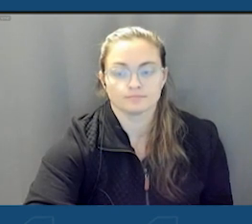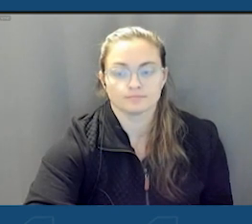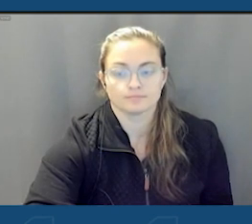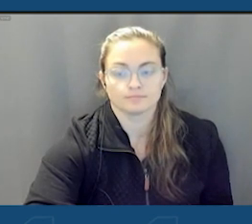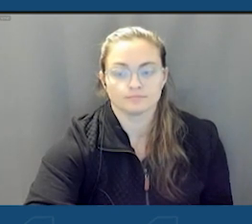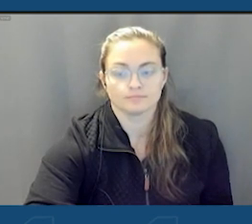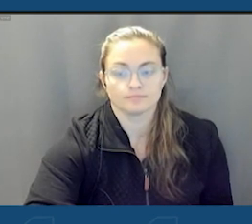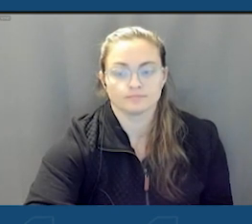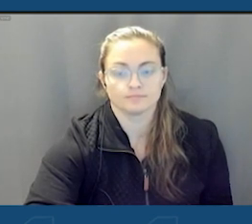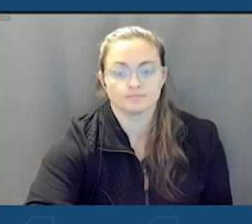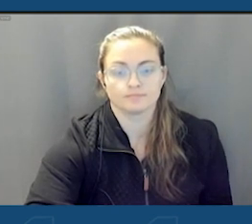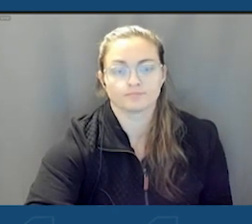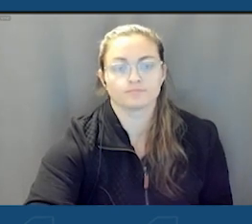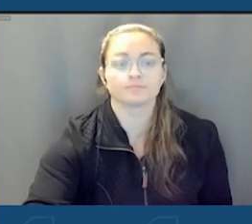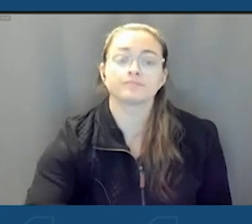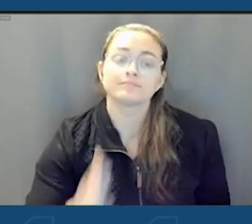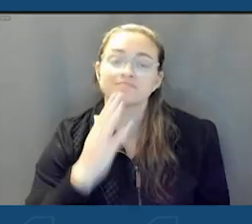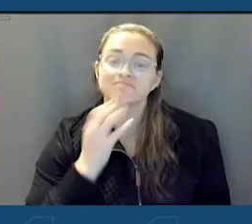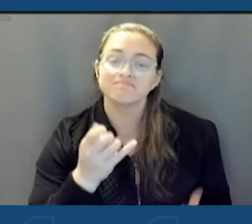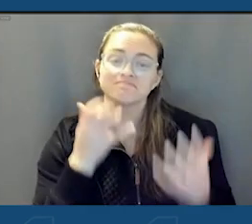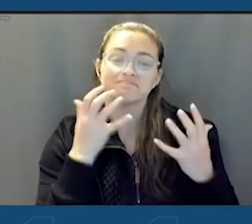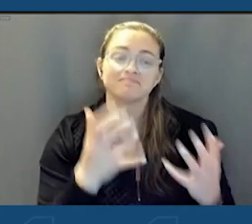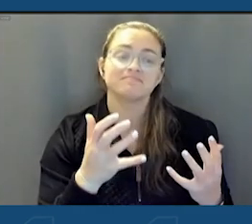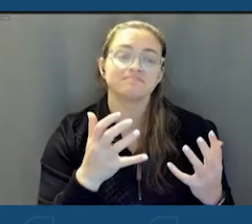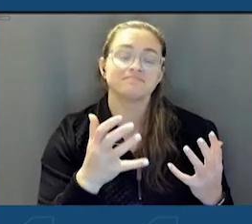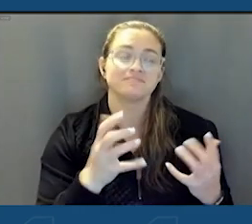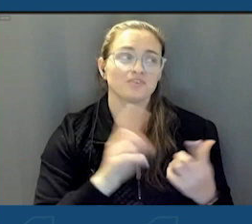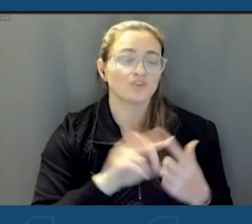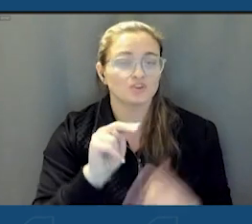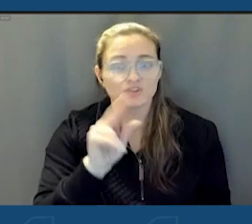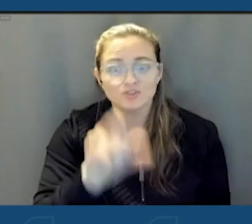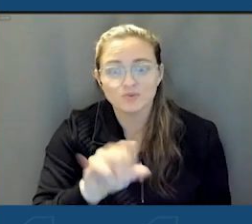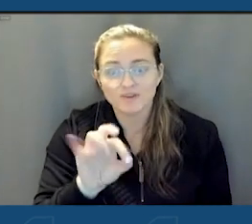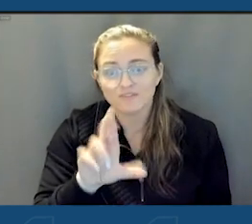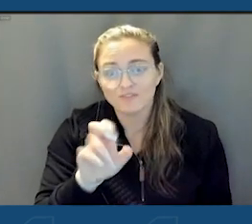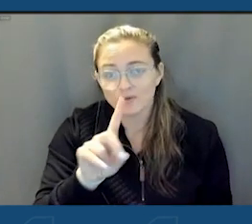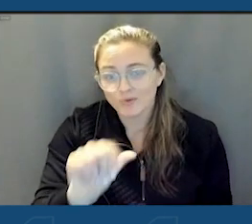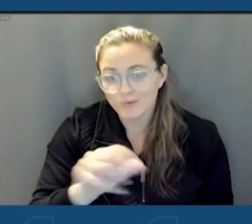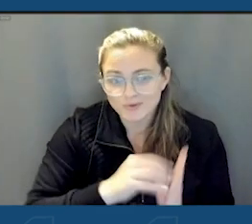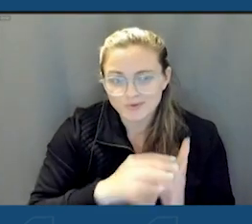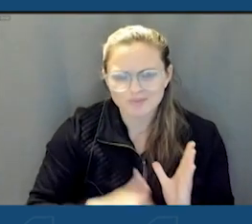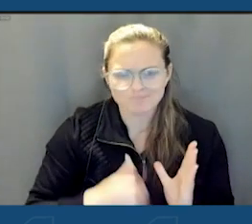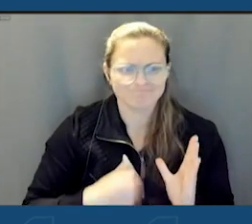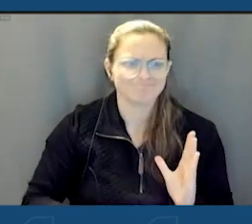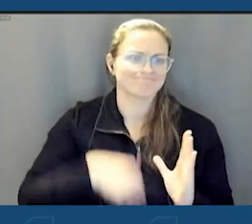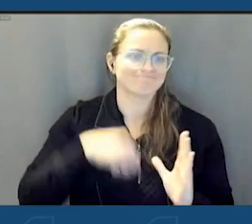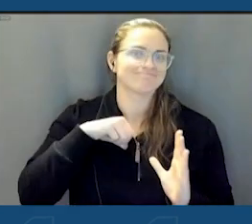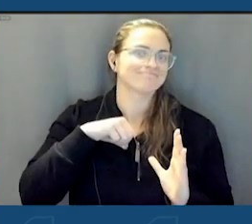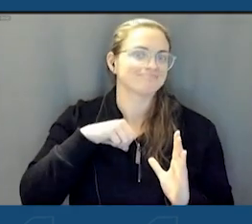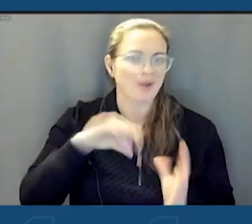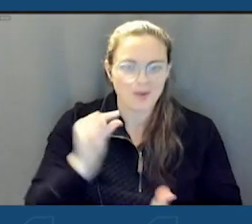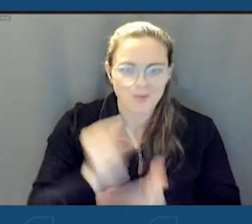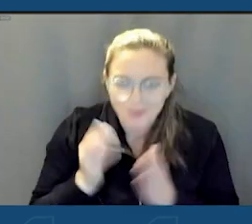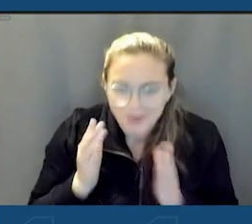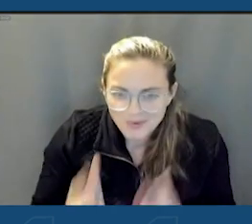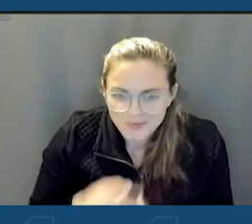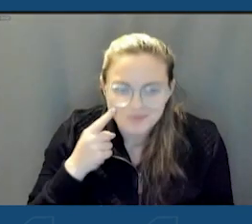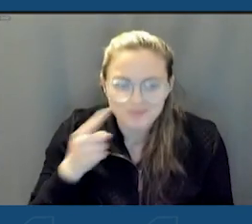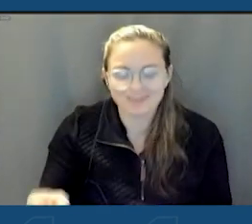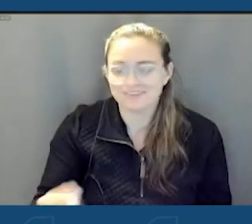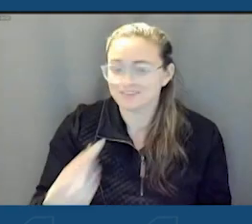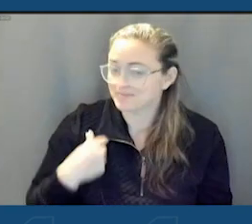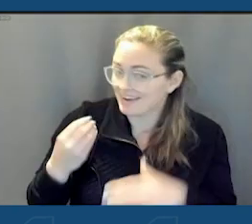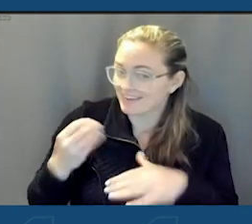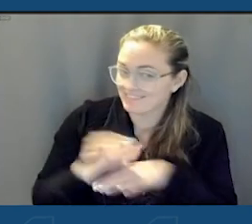Thank you so much. And to the SUNY Fredonia students who are here, I'm a proud student. SUNY Fredonia alumni. So my advice to you